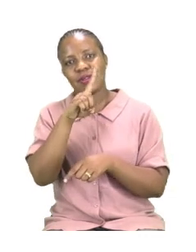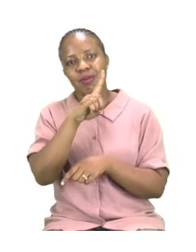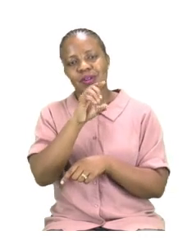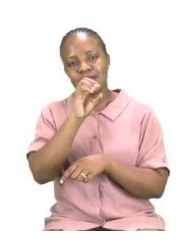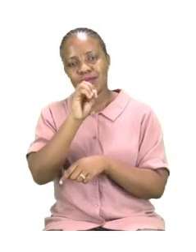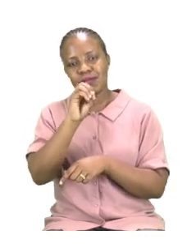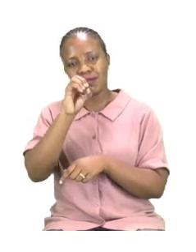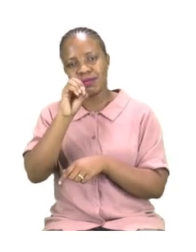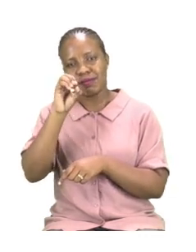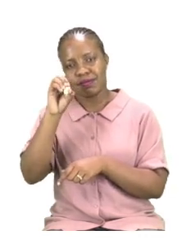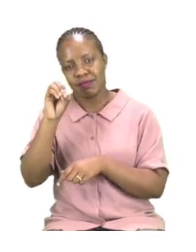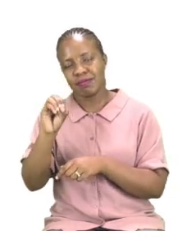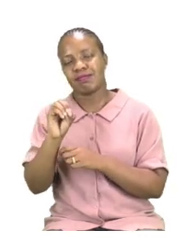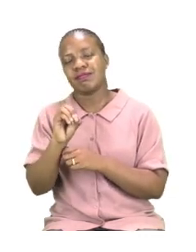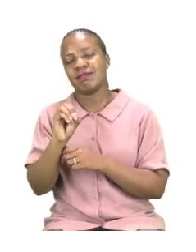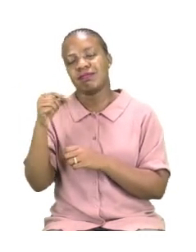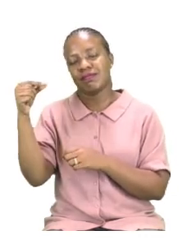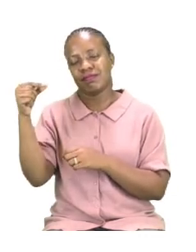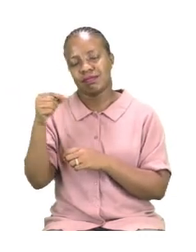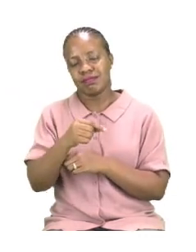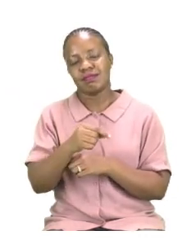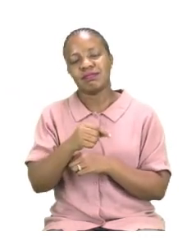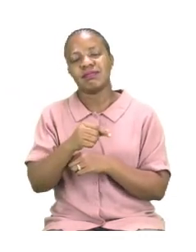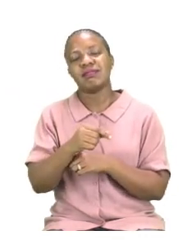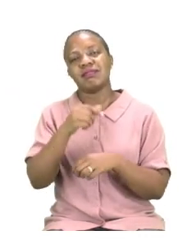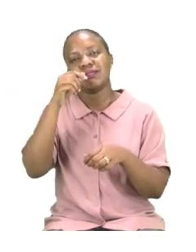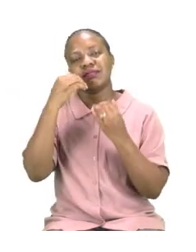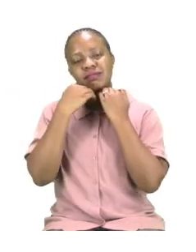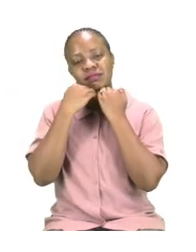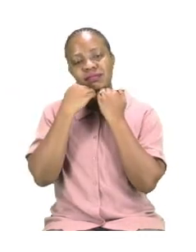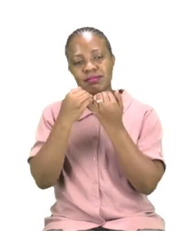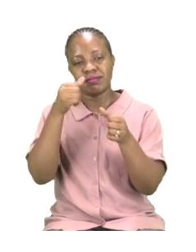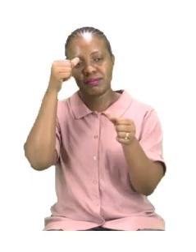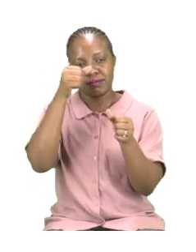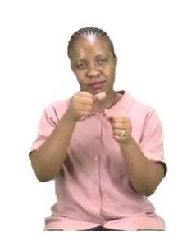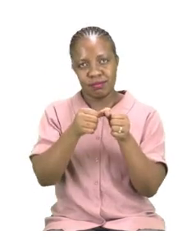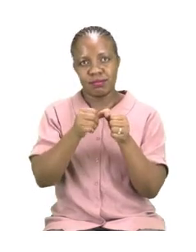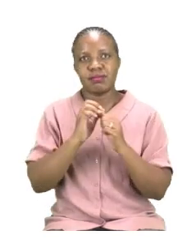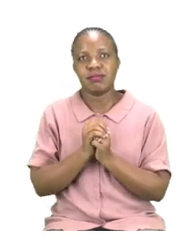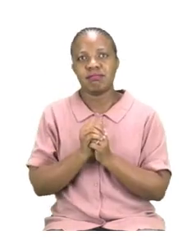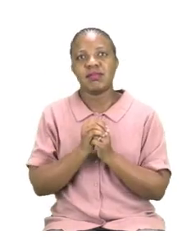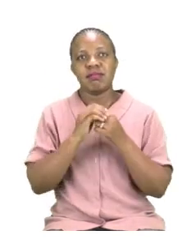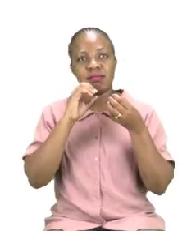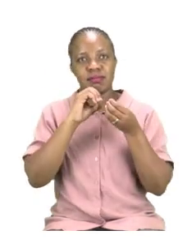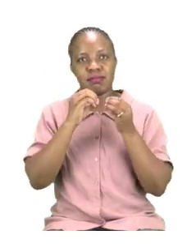That is going to be very important for you to remember what to do for number 4. So we have even